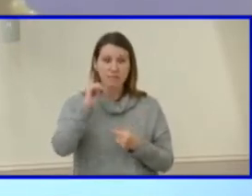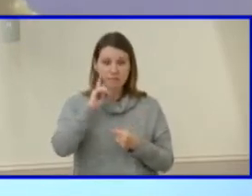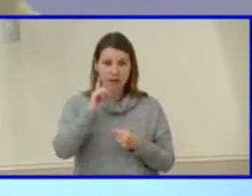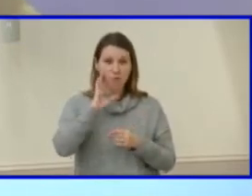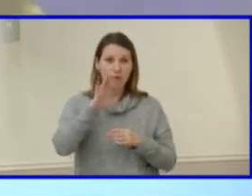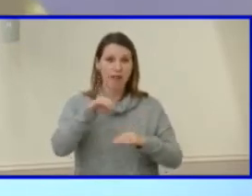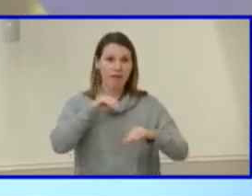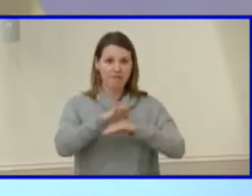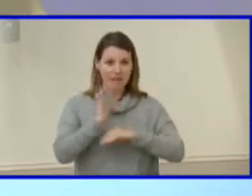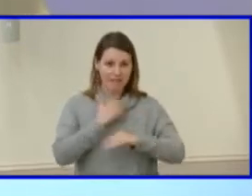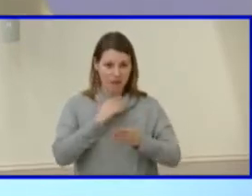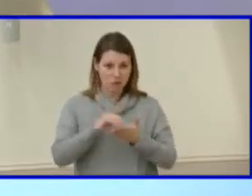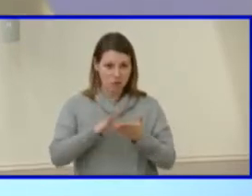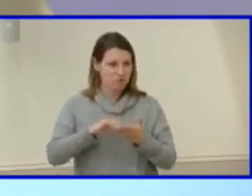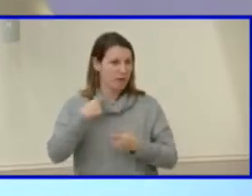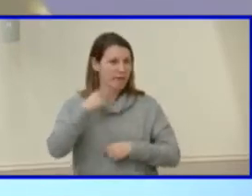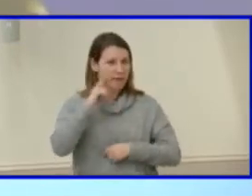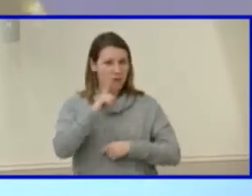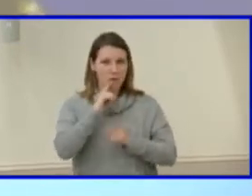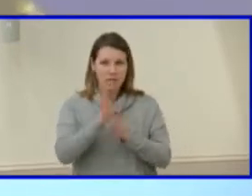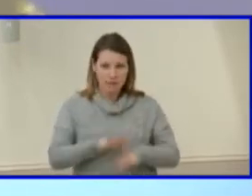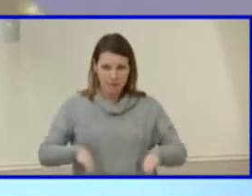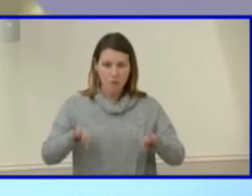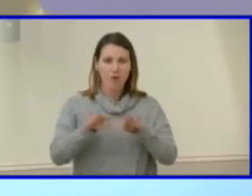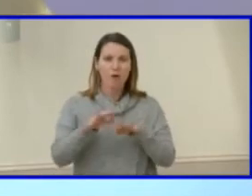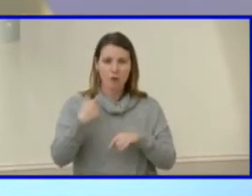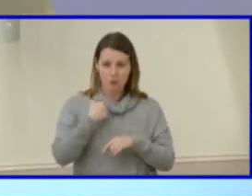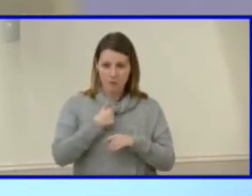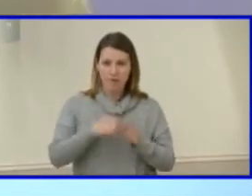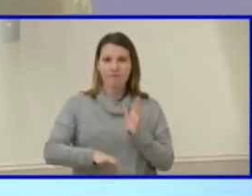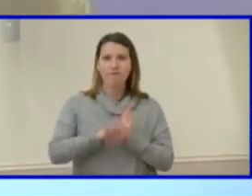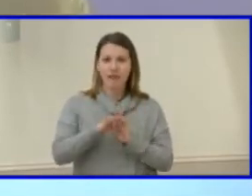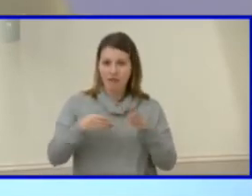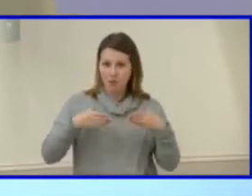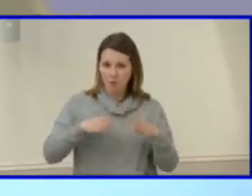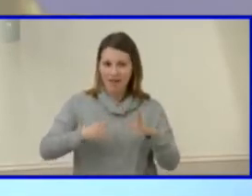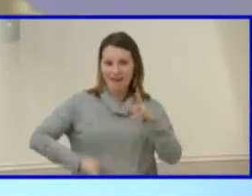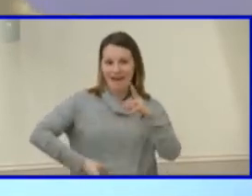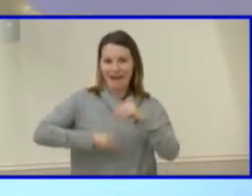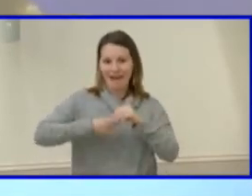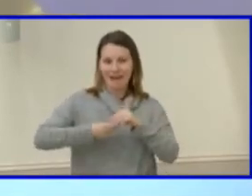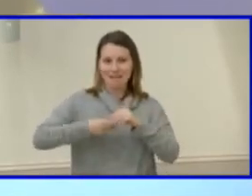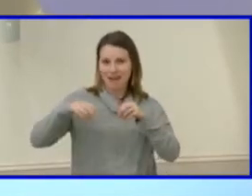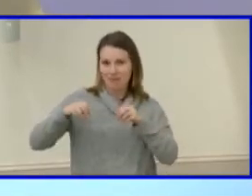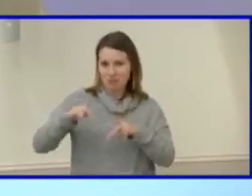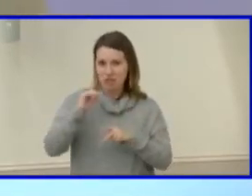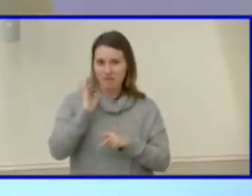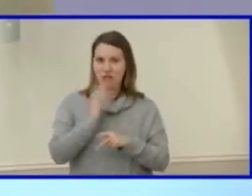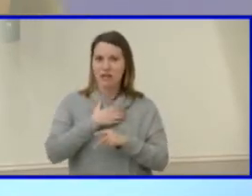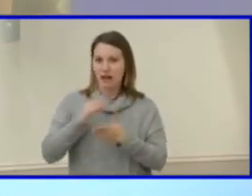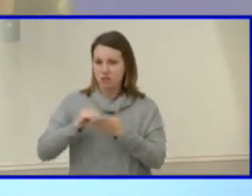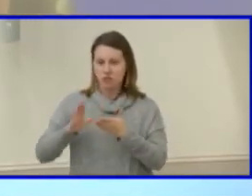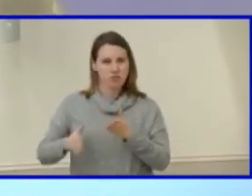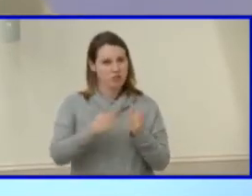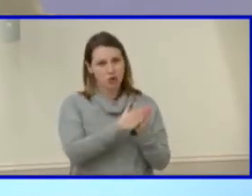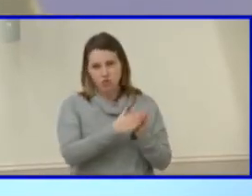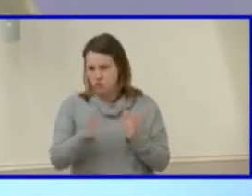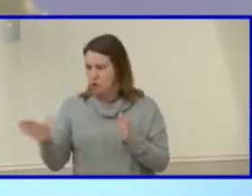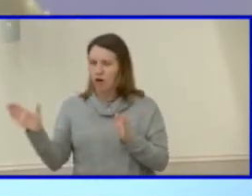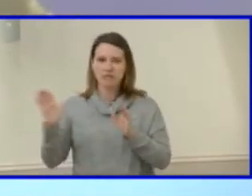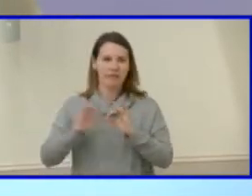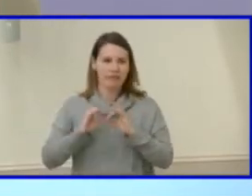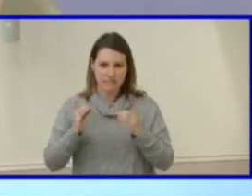students. I think it's really important that we find a way to add opportunity for our students all across the district.